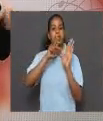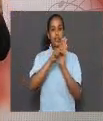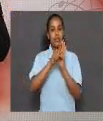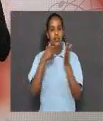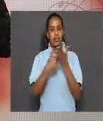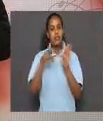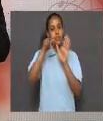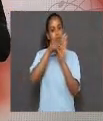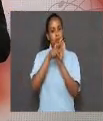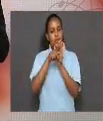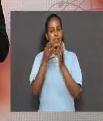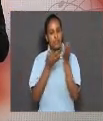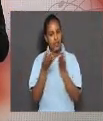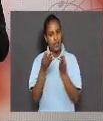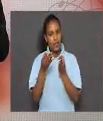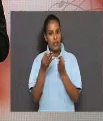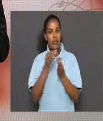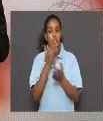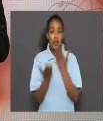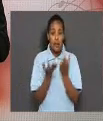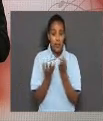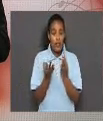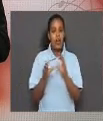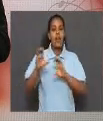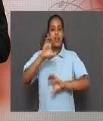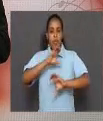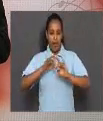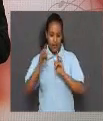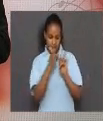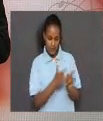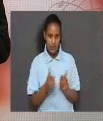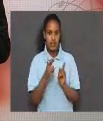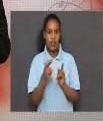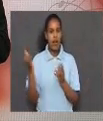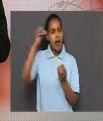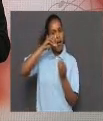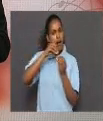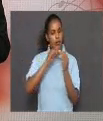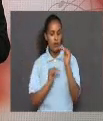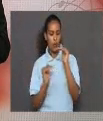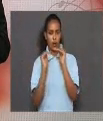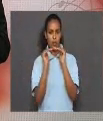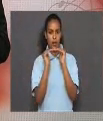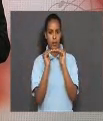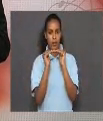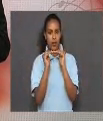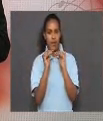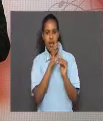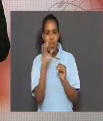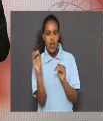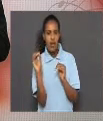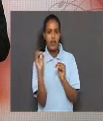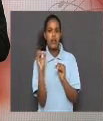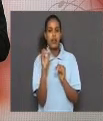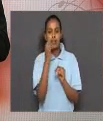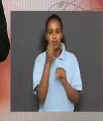This principle states that if a chemical system is at equilibrium and